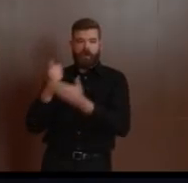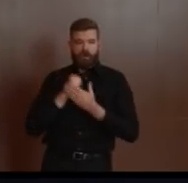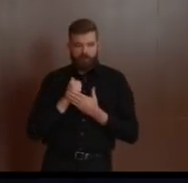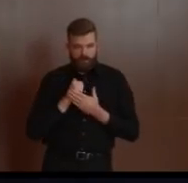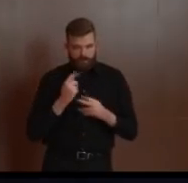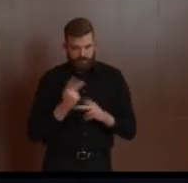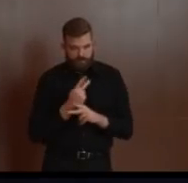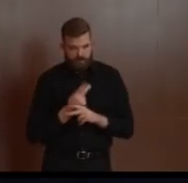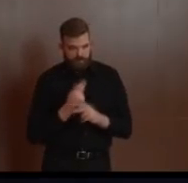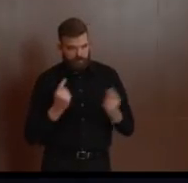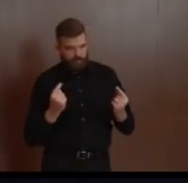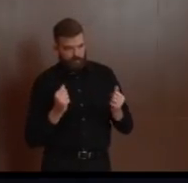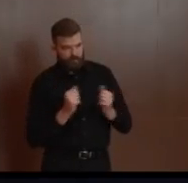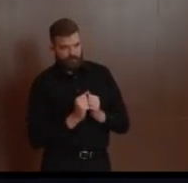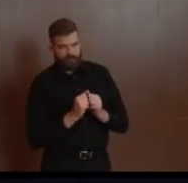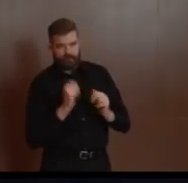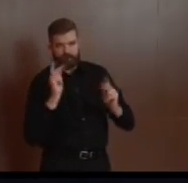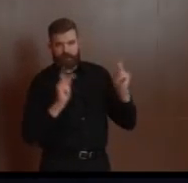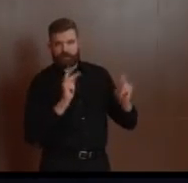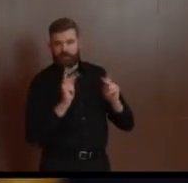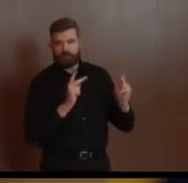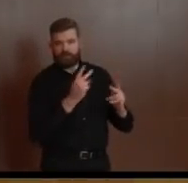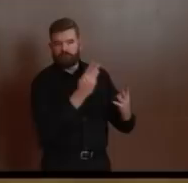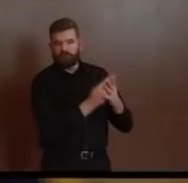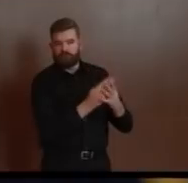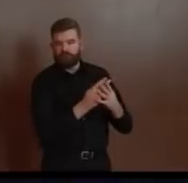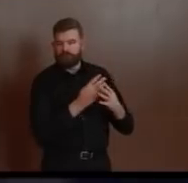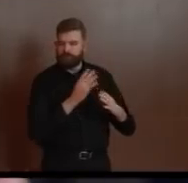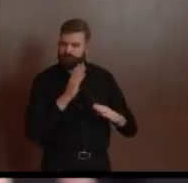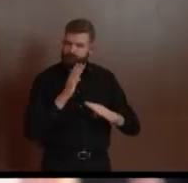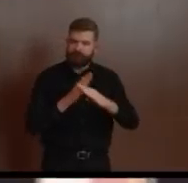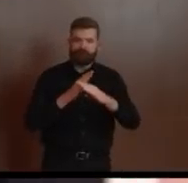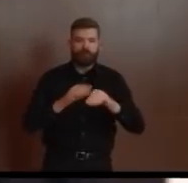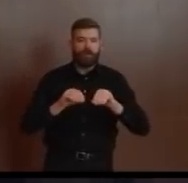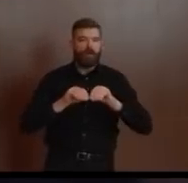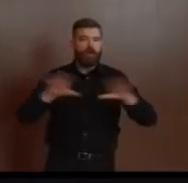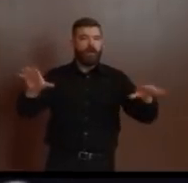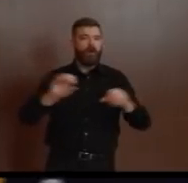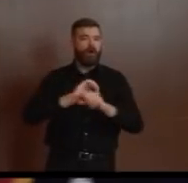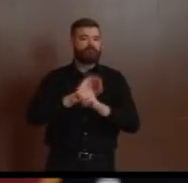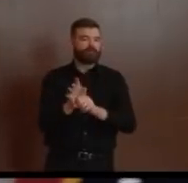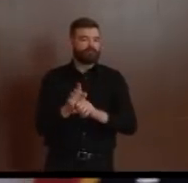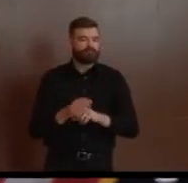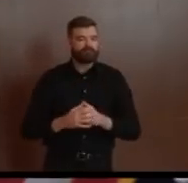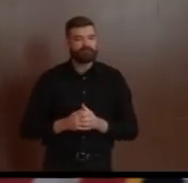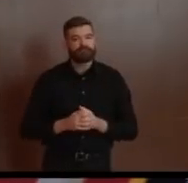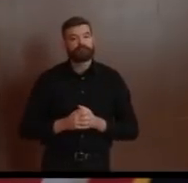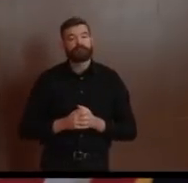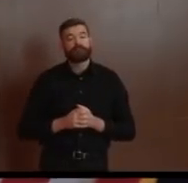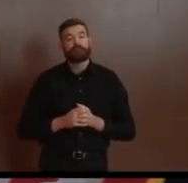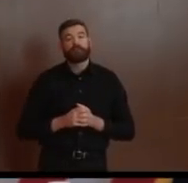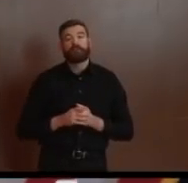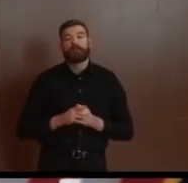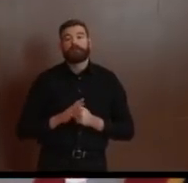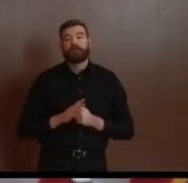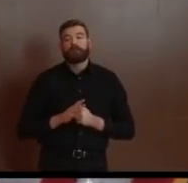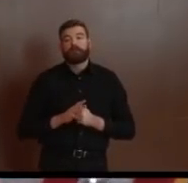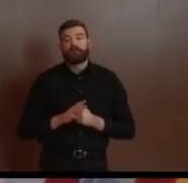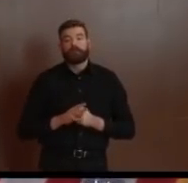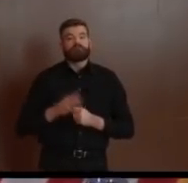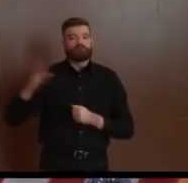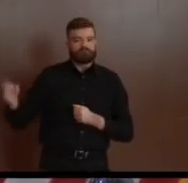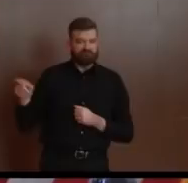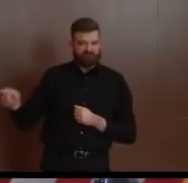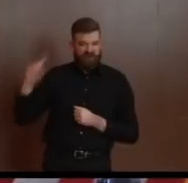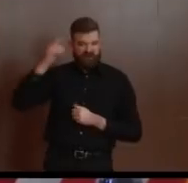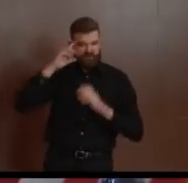of COVID-19. Thank you, governor. Thank you, Kabir. Other than saying I don't know where we would be